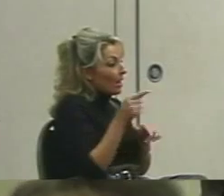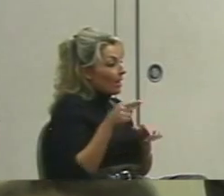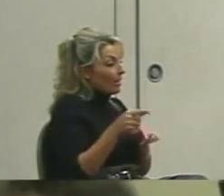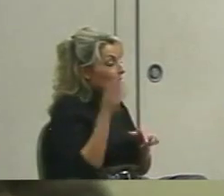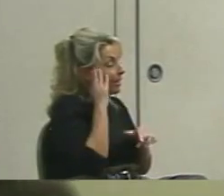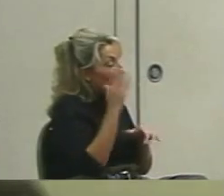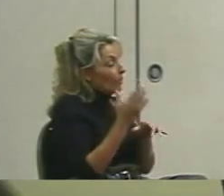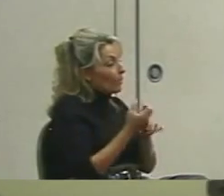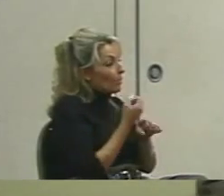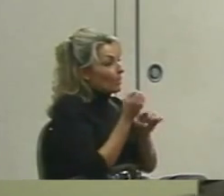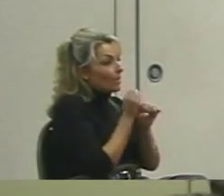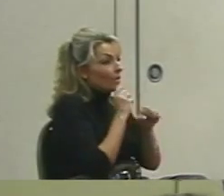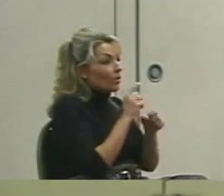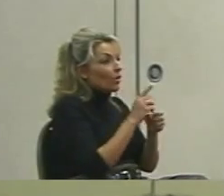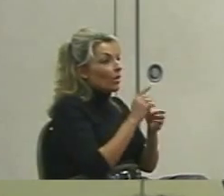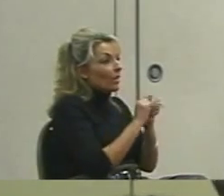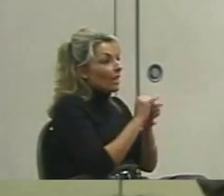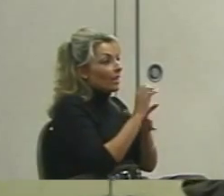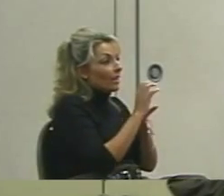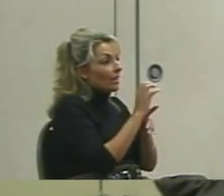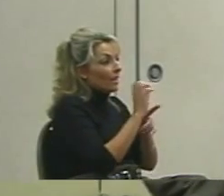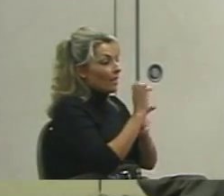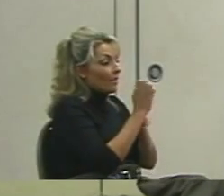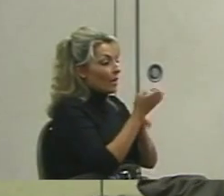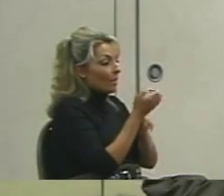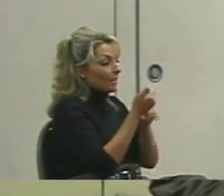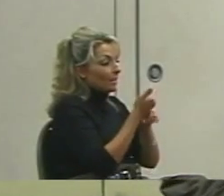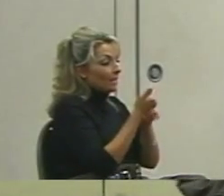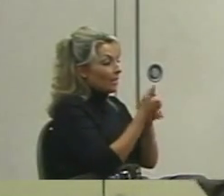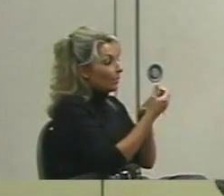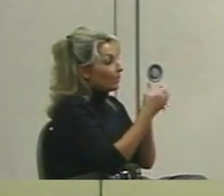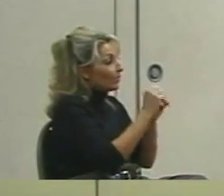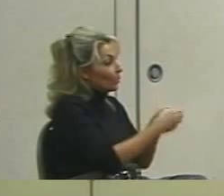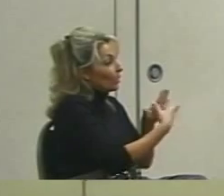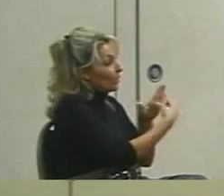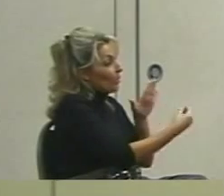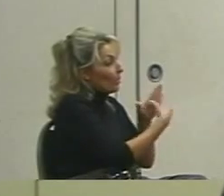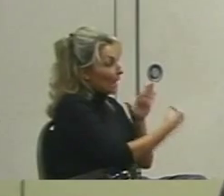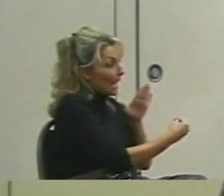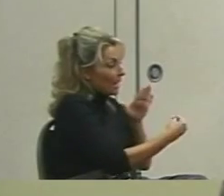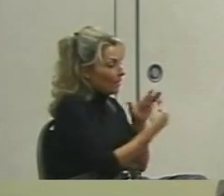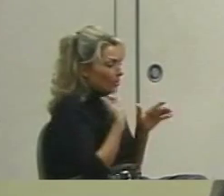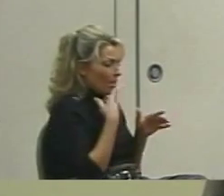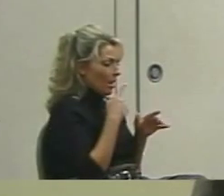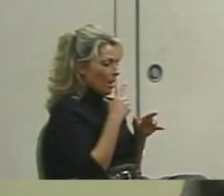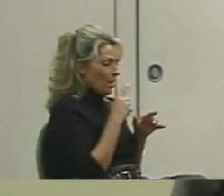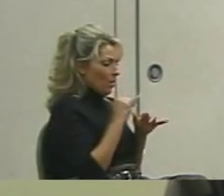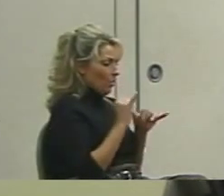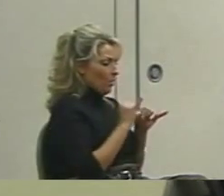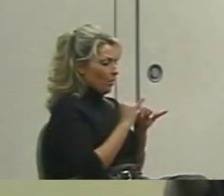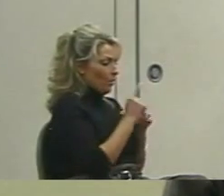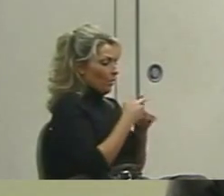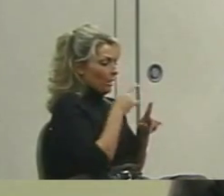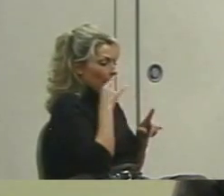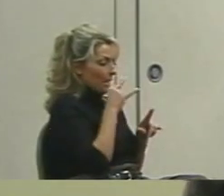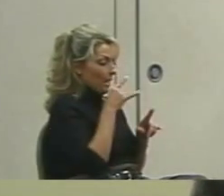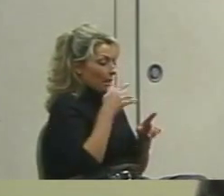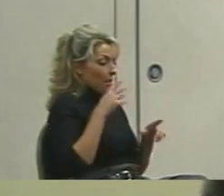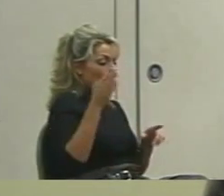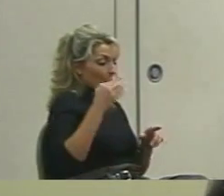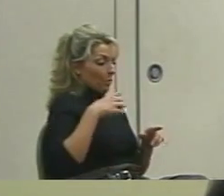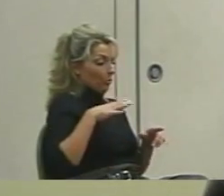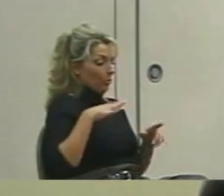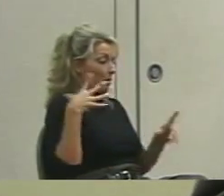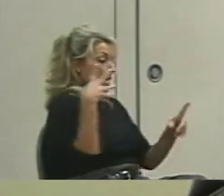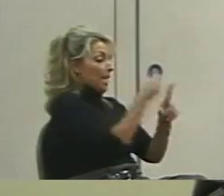Be sure that the conditions are replicable. If you're going to say we're going to measure that whenever that kid in the blue shirt hits him, blah, blah, blah, blah, blah,